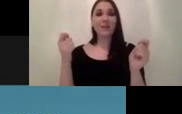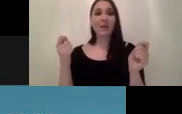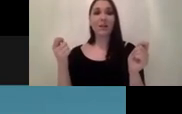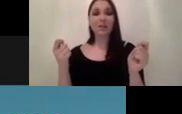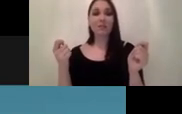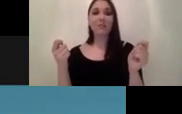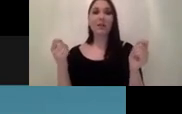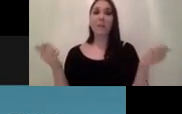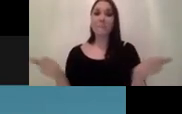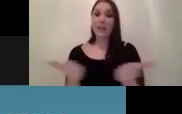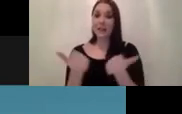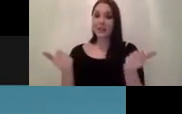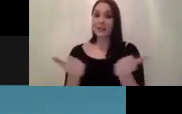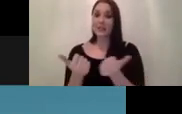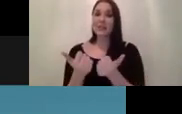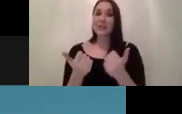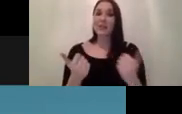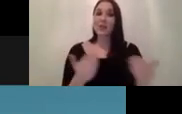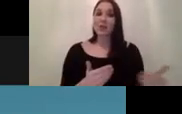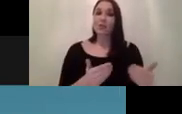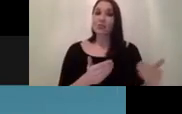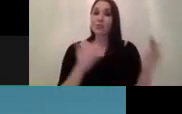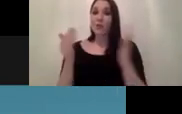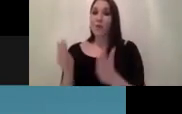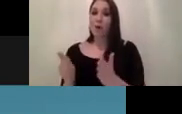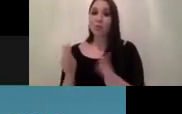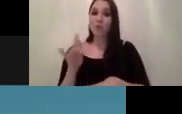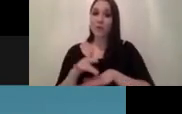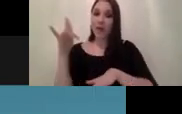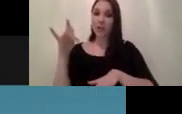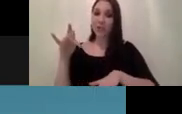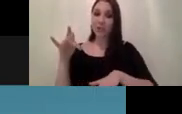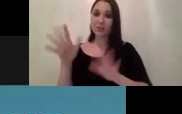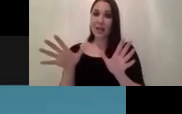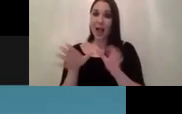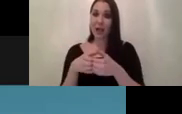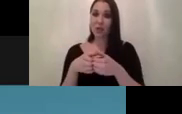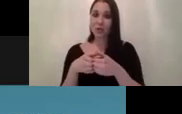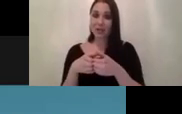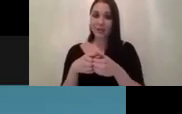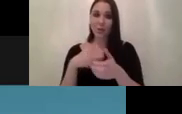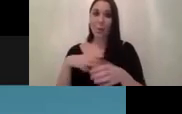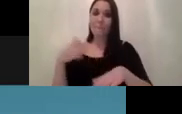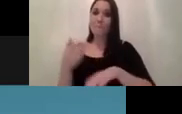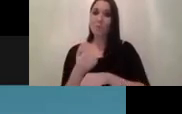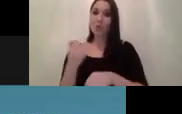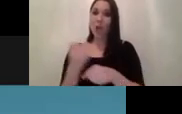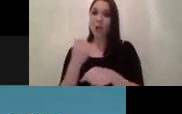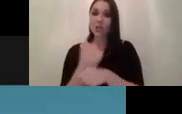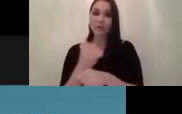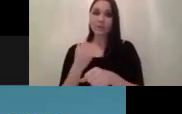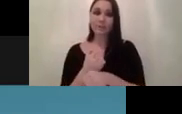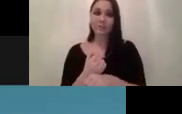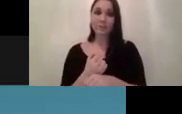can move to the professional category where you actually want to bring a product into a machine learning based product into production and then later when your ai